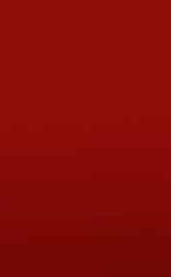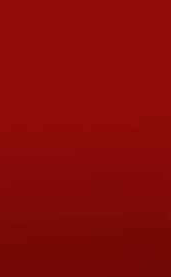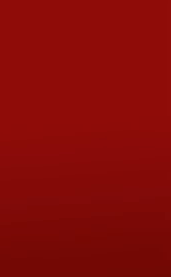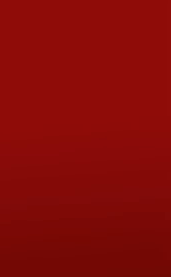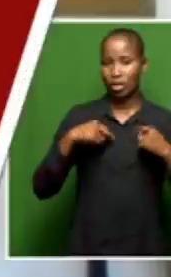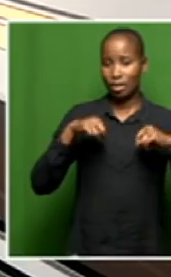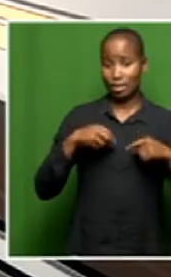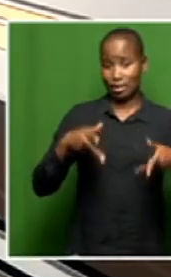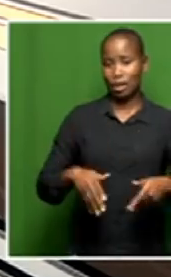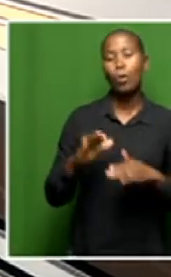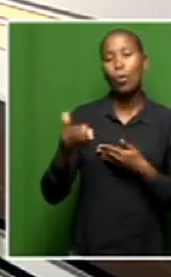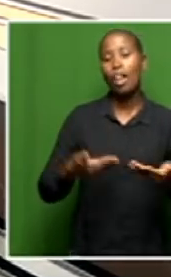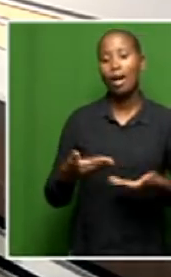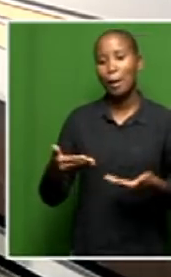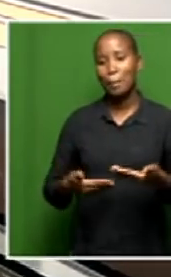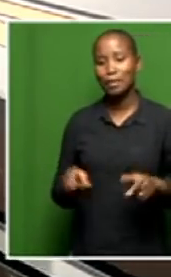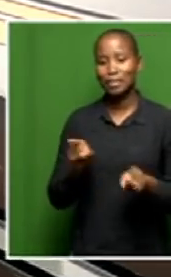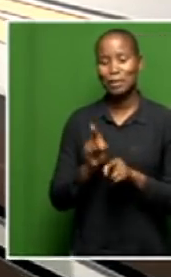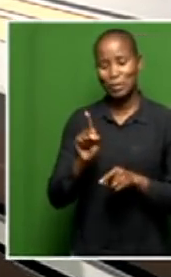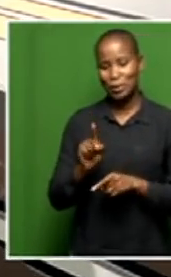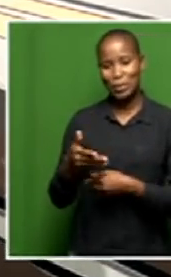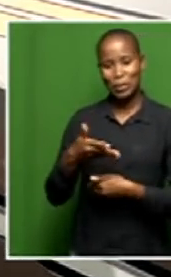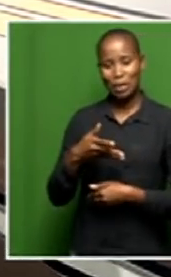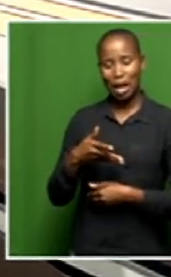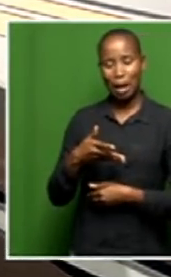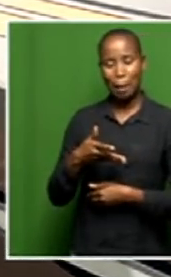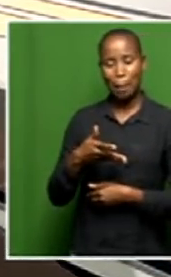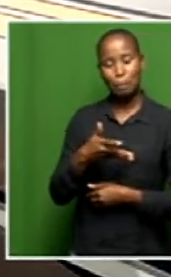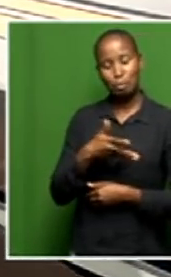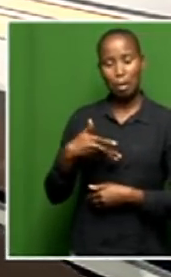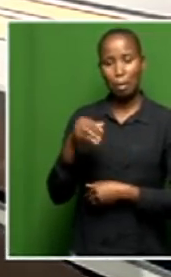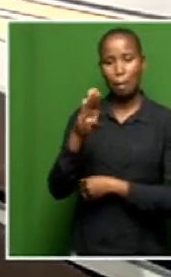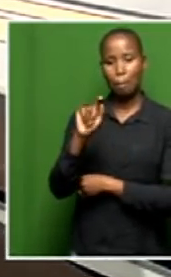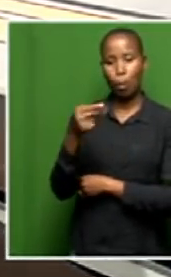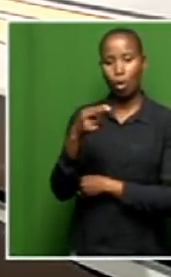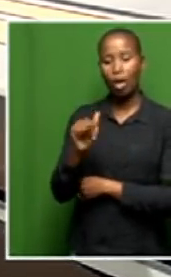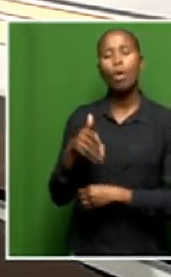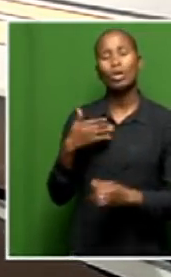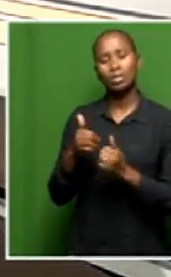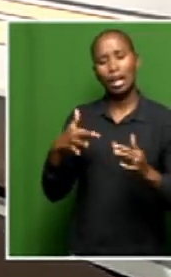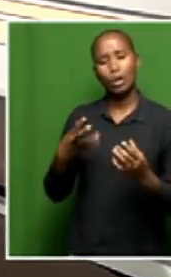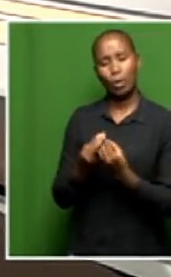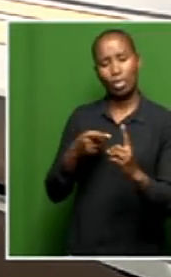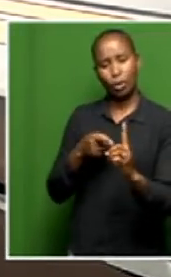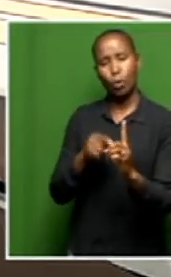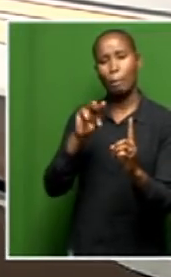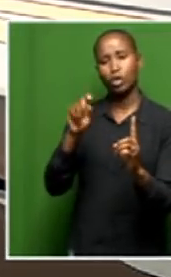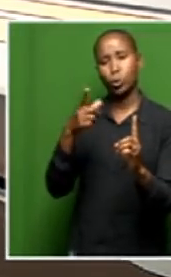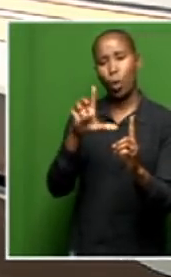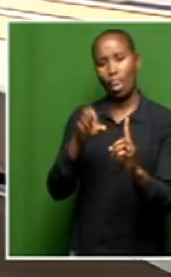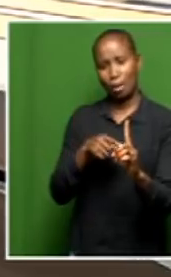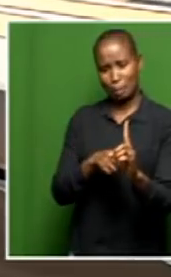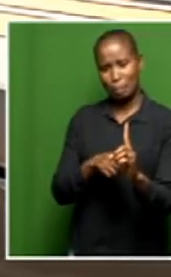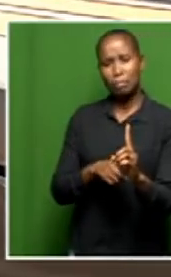this morning, and welcome to you too, Ms. Bota. Maswili, I want to start with you, in terms of just how the story